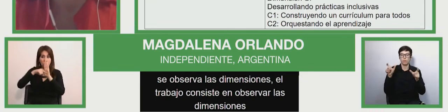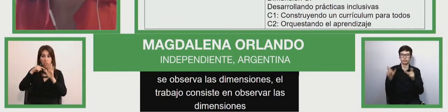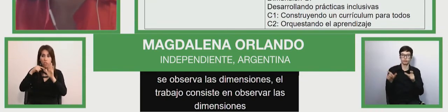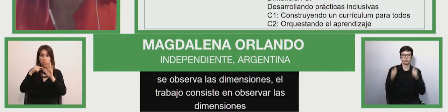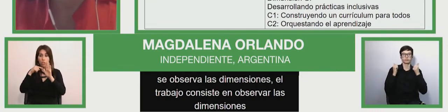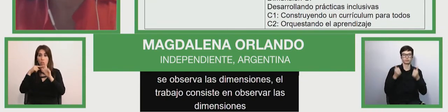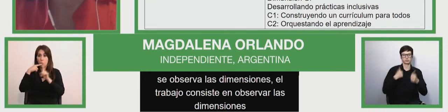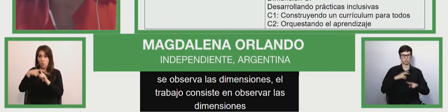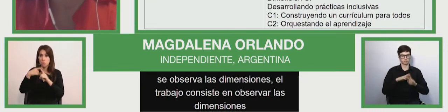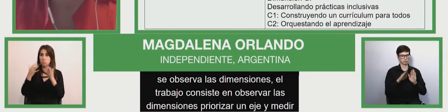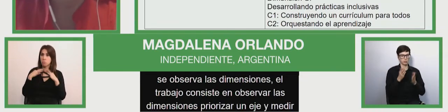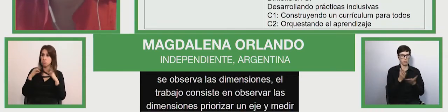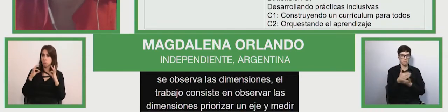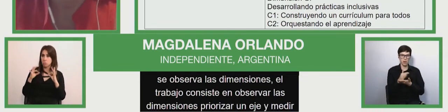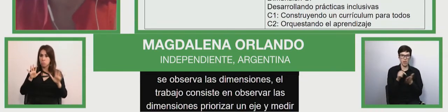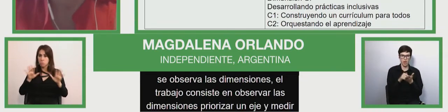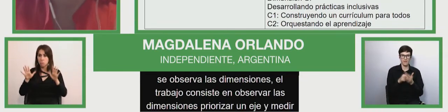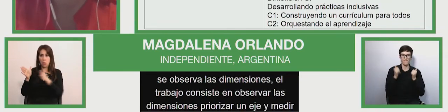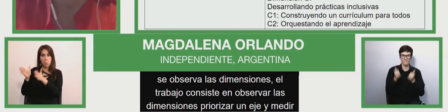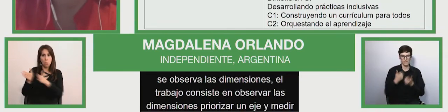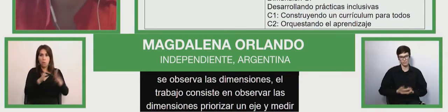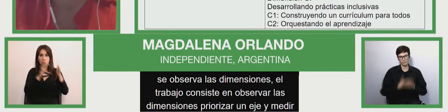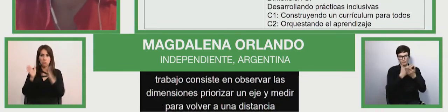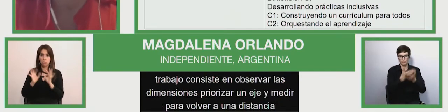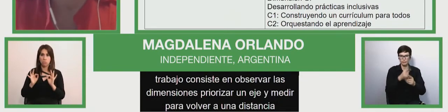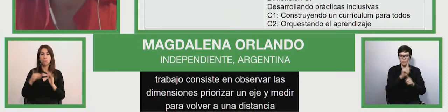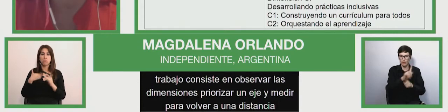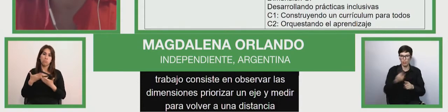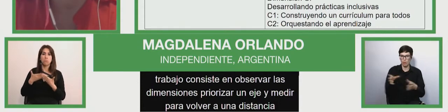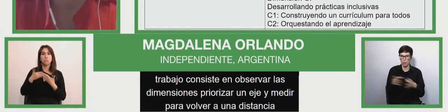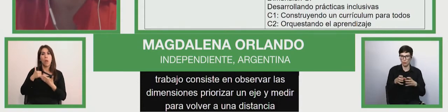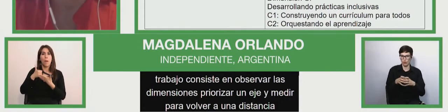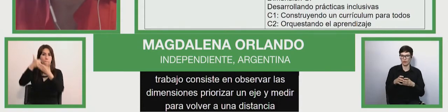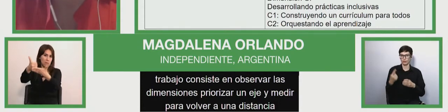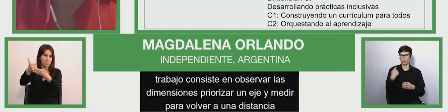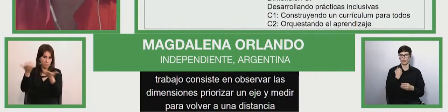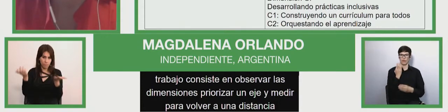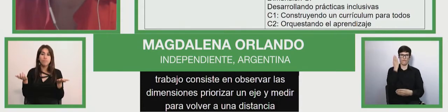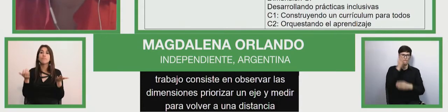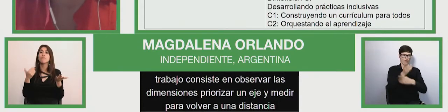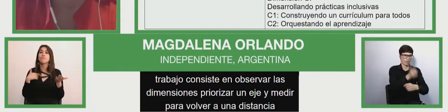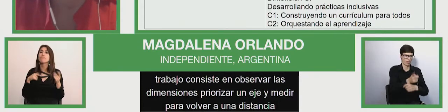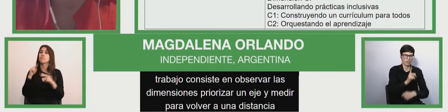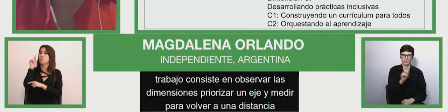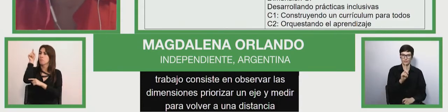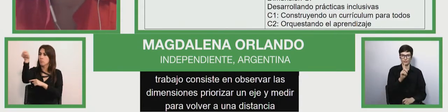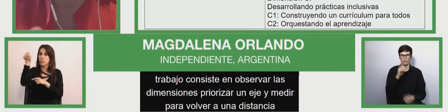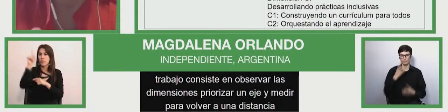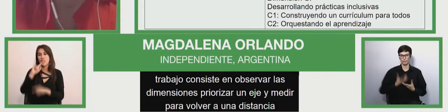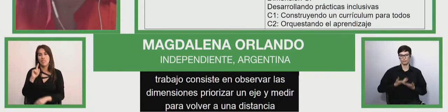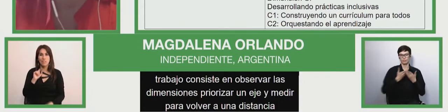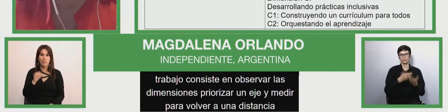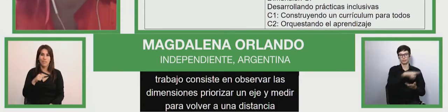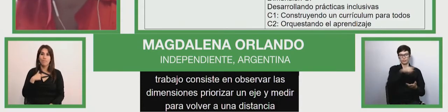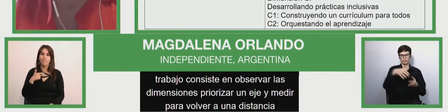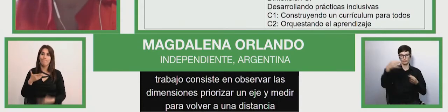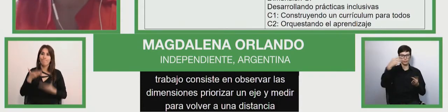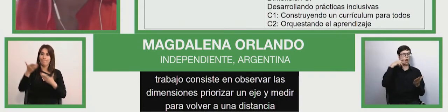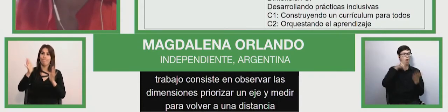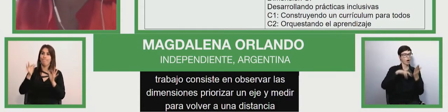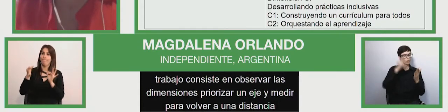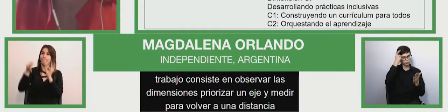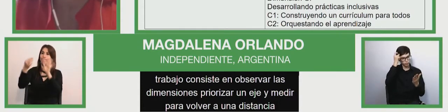we always do this from the organization it's not done externally and with having this as a action map